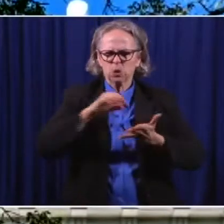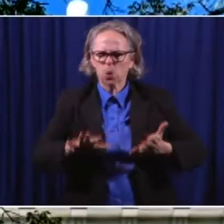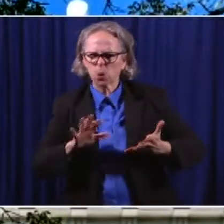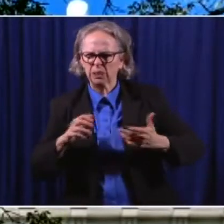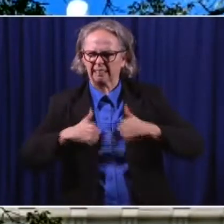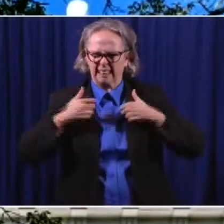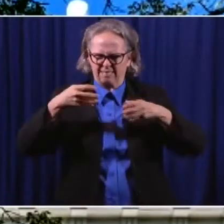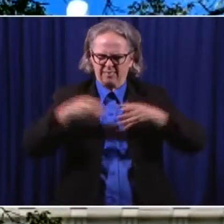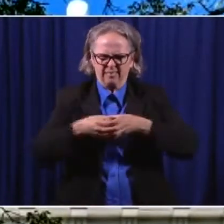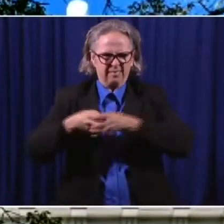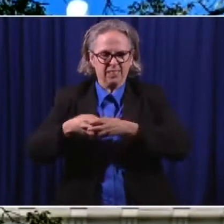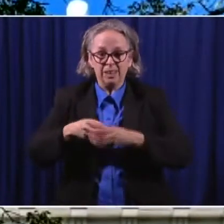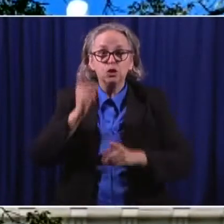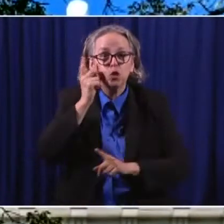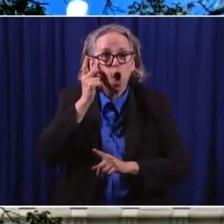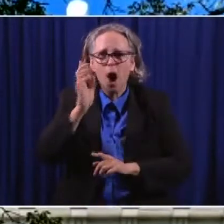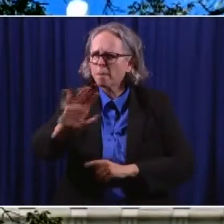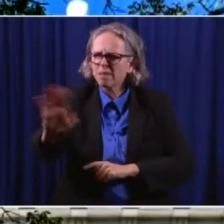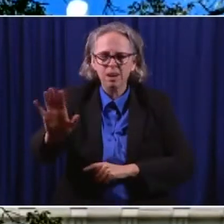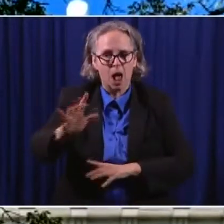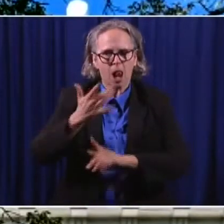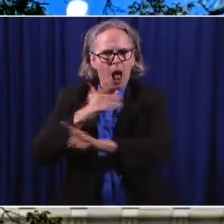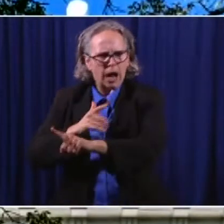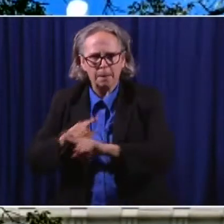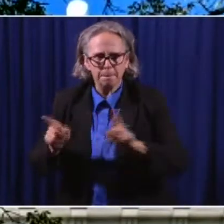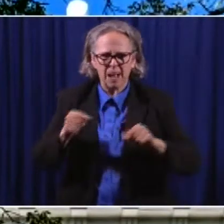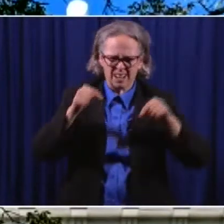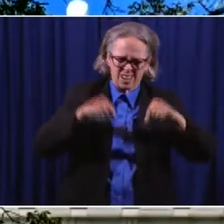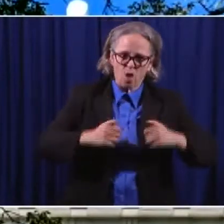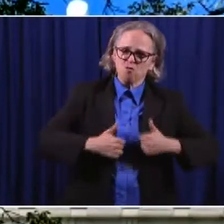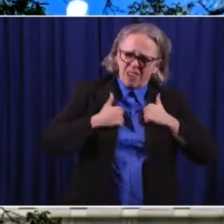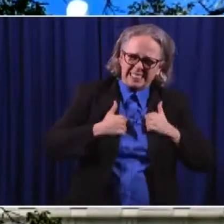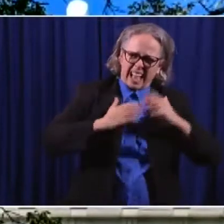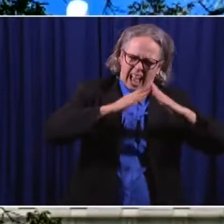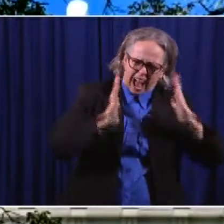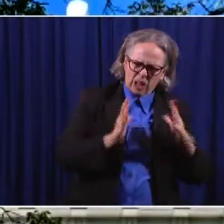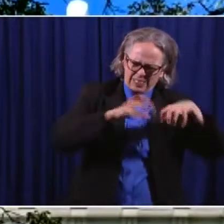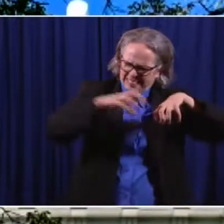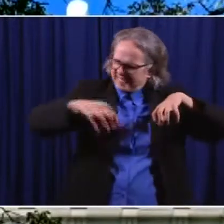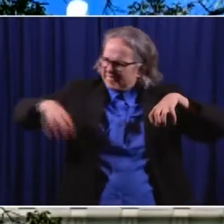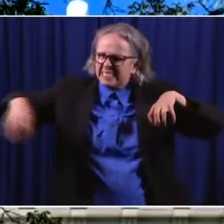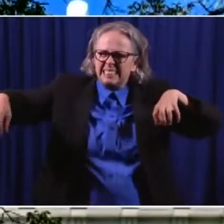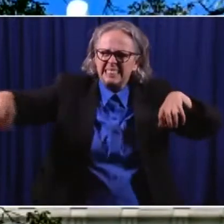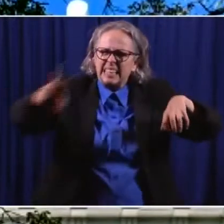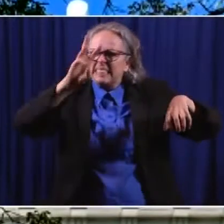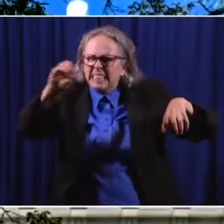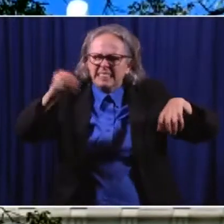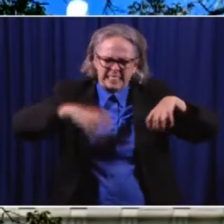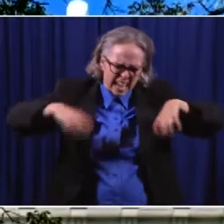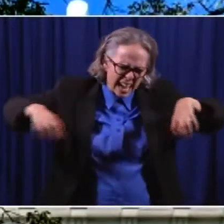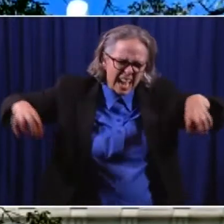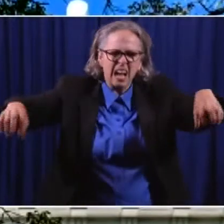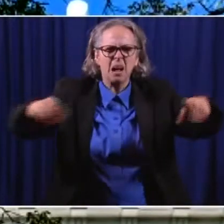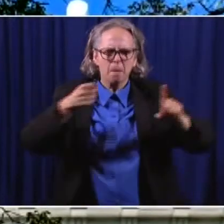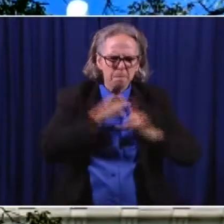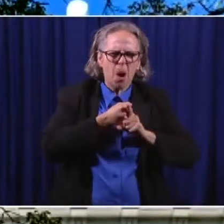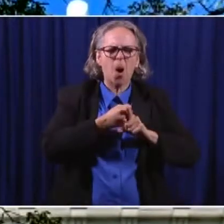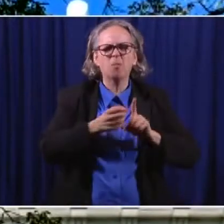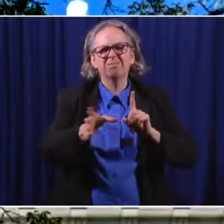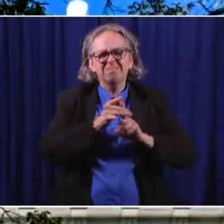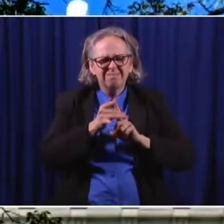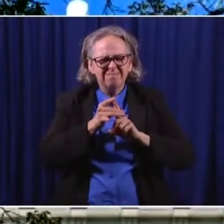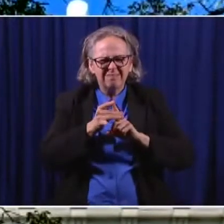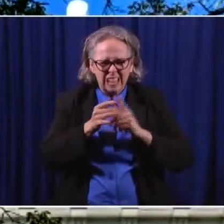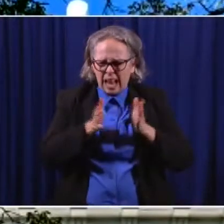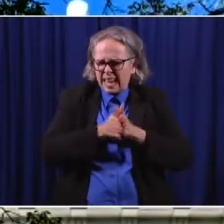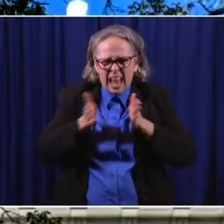We're seeing the spread in those residential housing units, neighbors to neighbors, block to